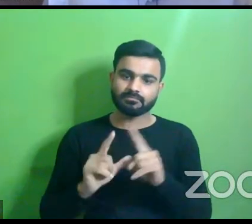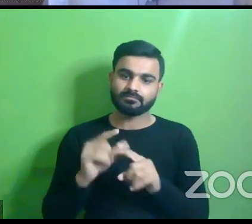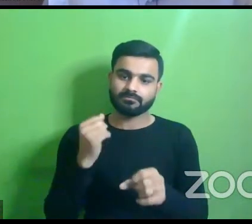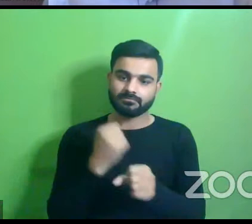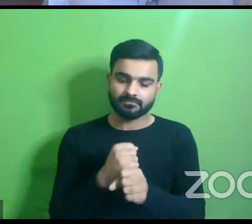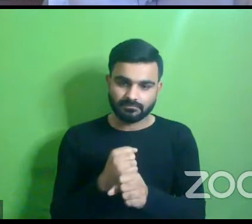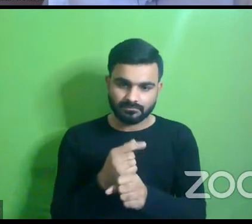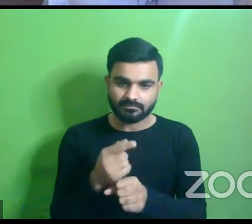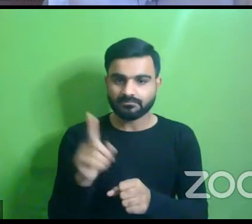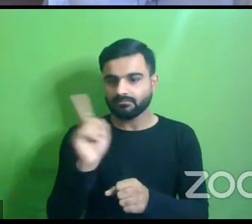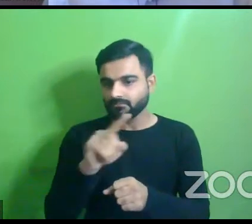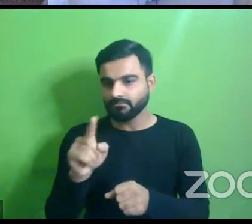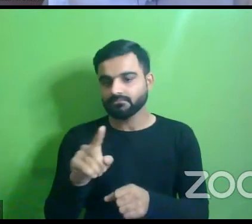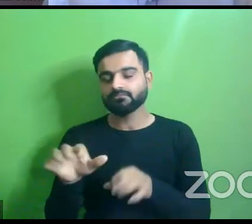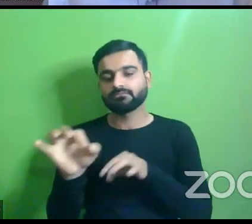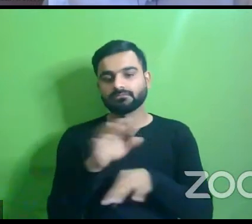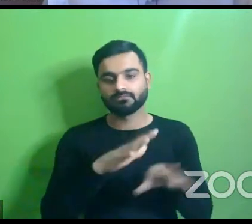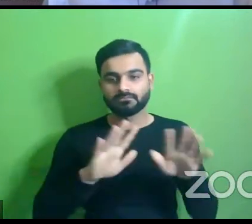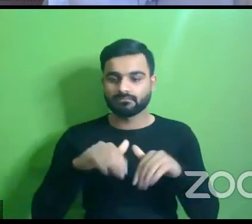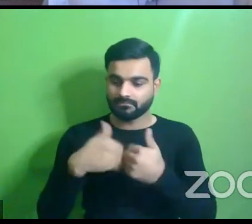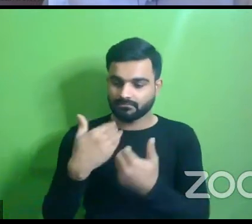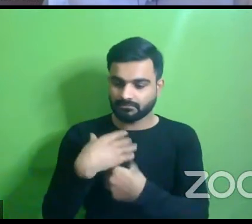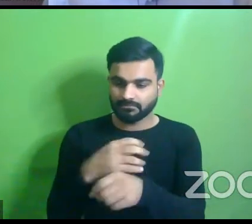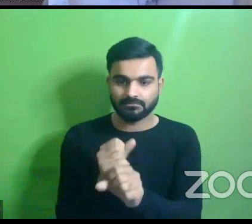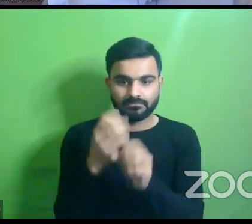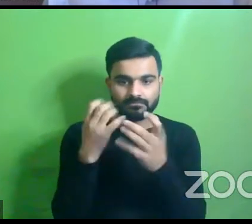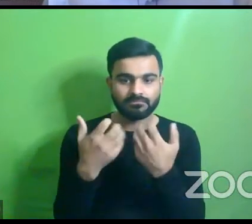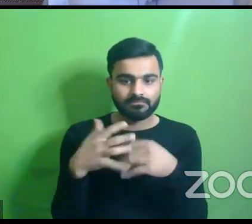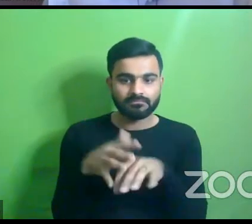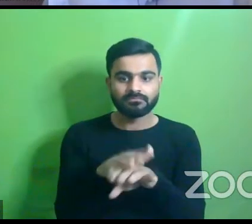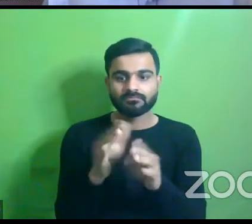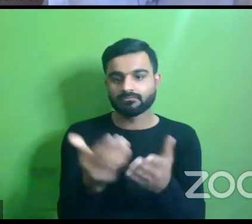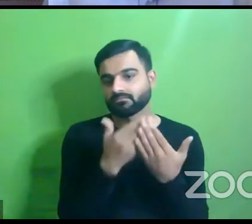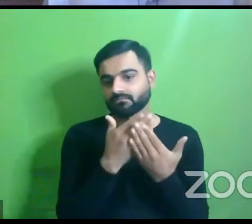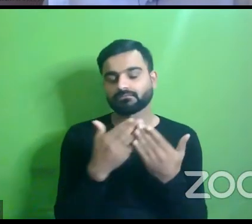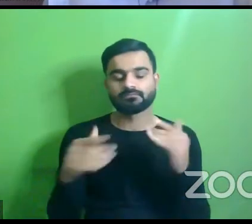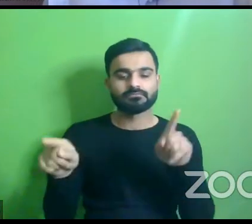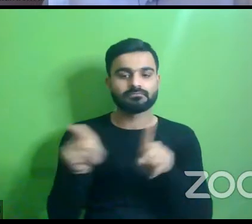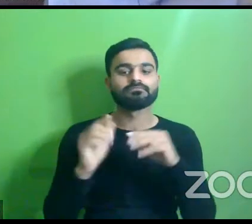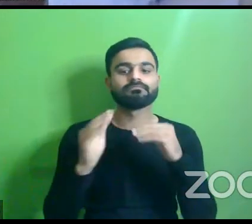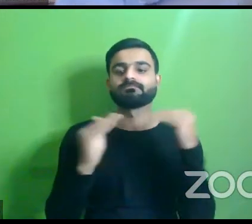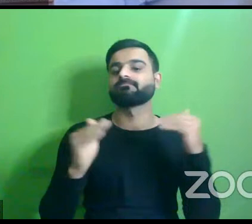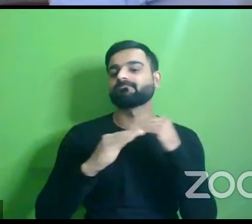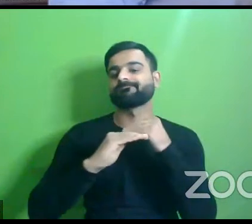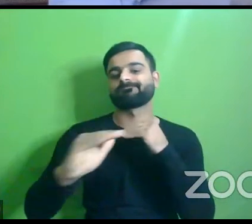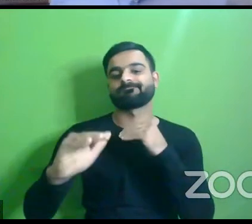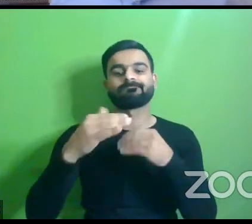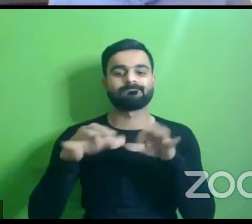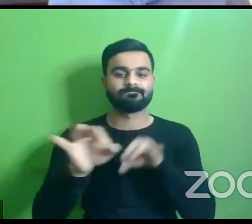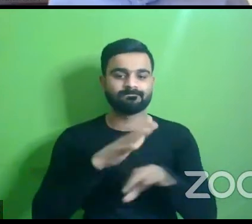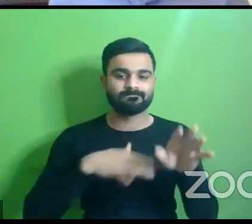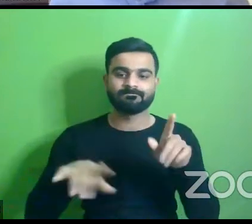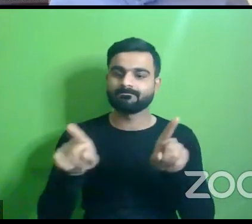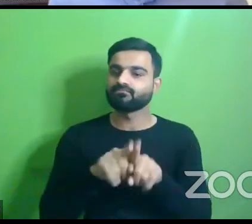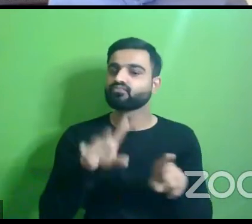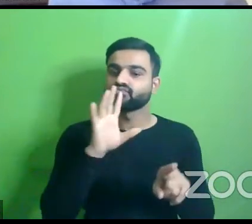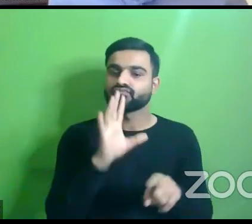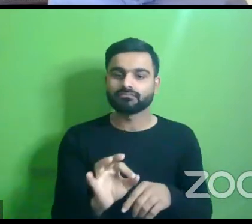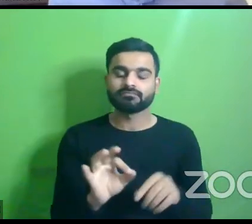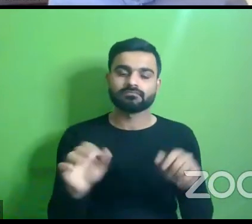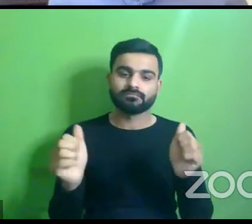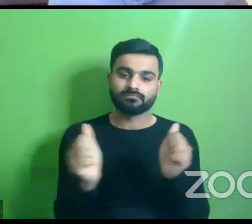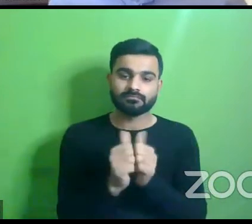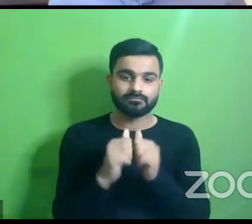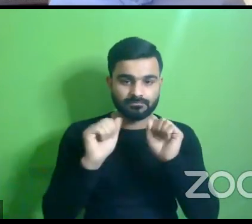sdg 11 on cities and how we want inclusive safe and resilient and sustainable cities is quite obvious but we also